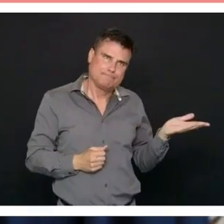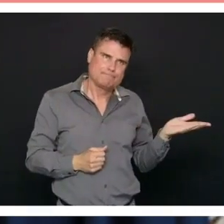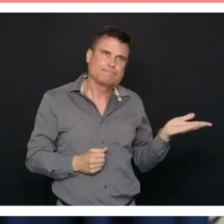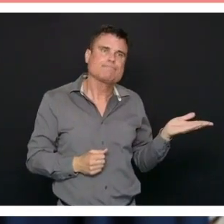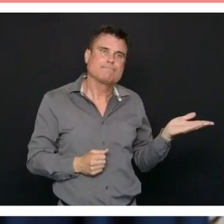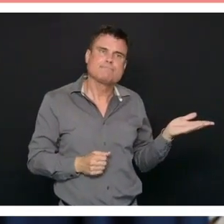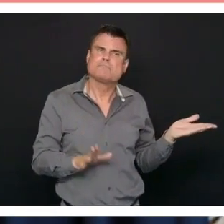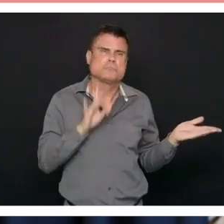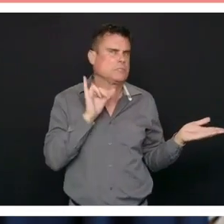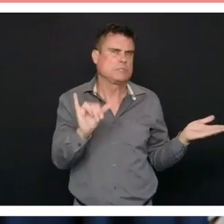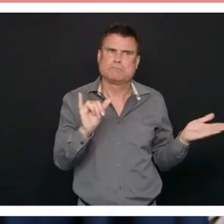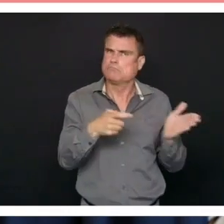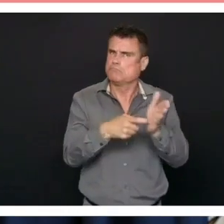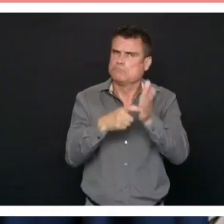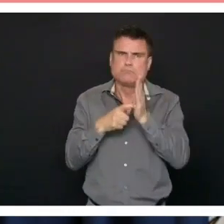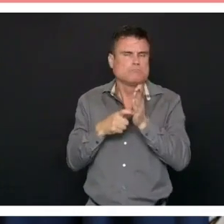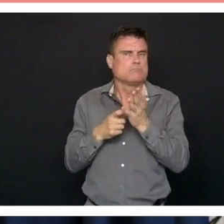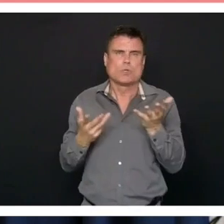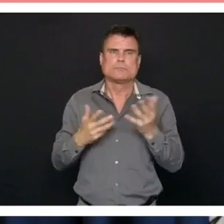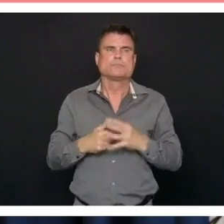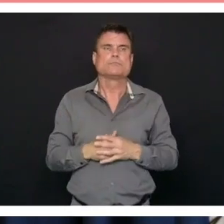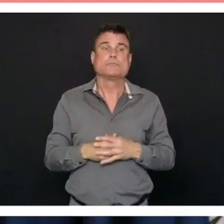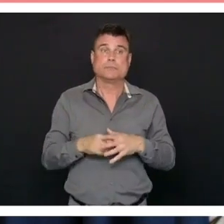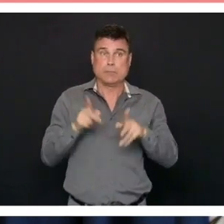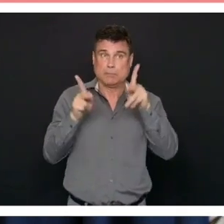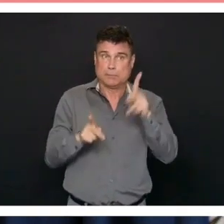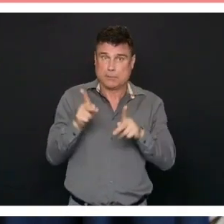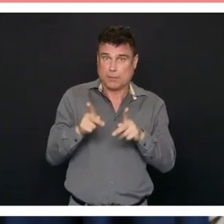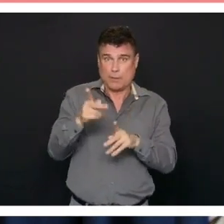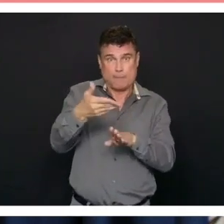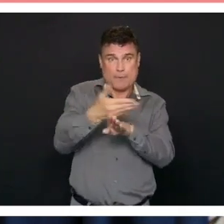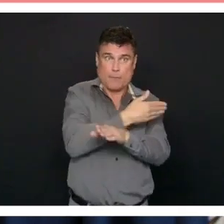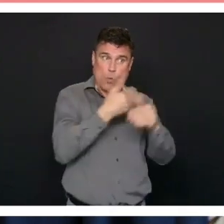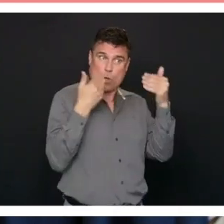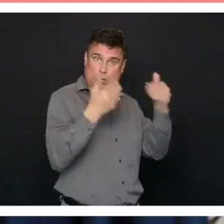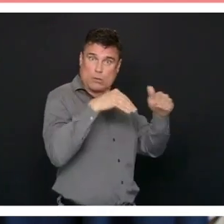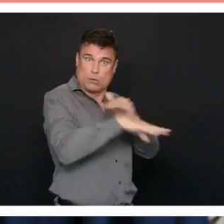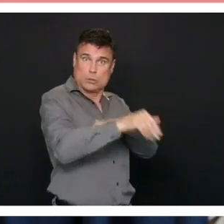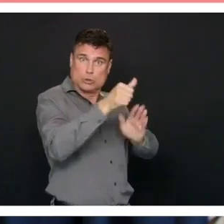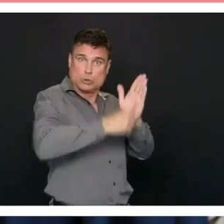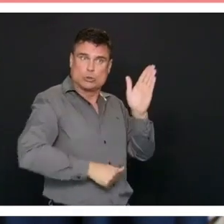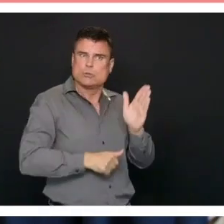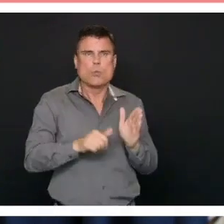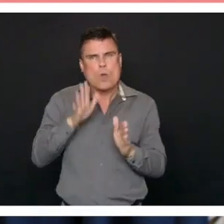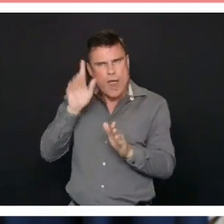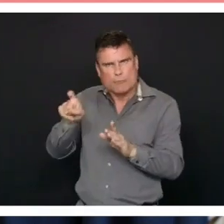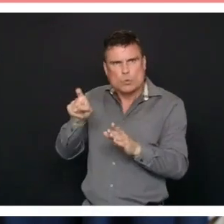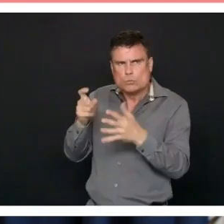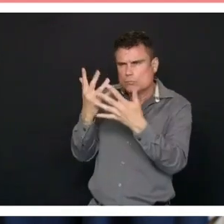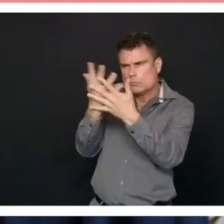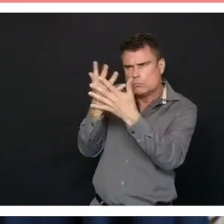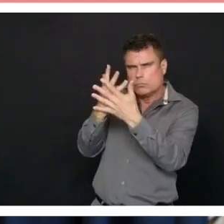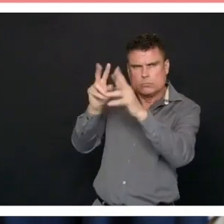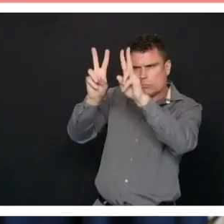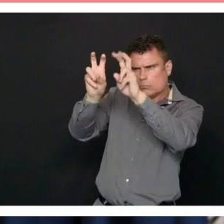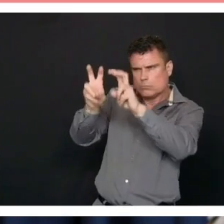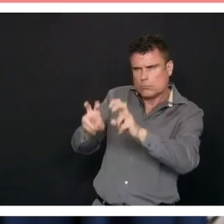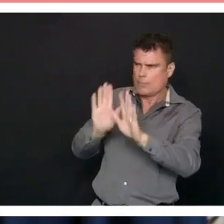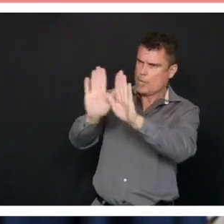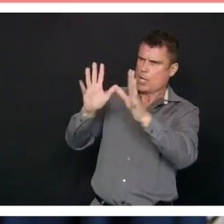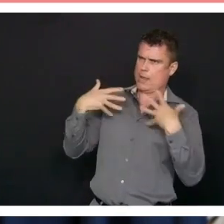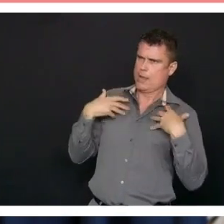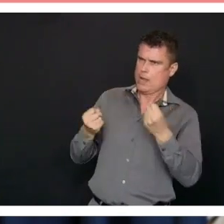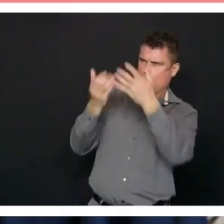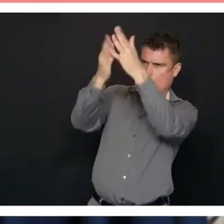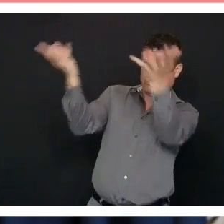for their surgeries so this is an important thing and that's why it's important when you have your surgery scheduled to